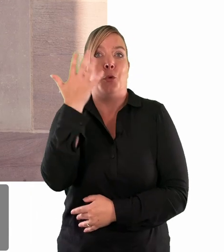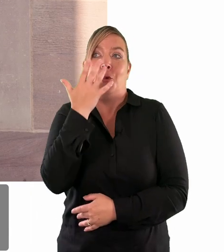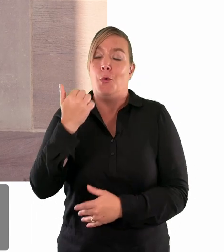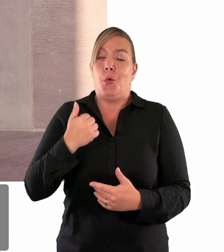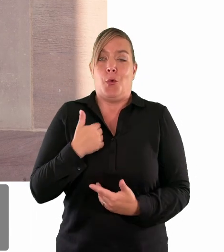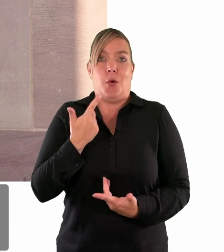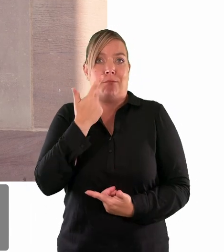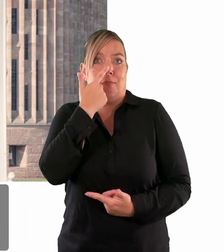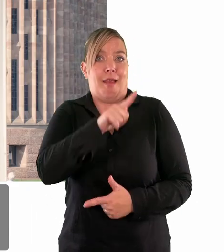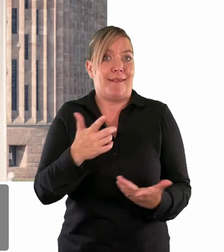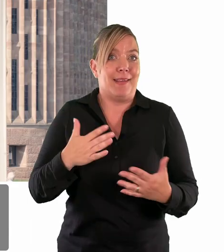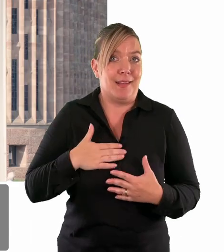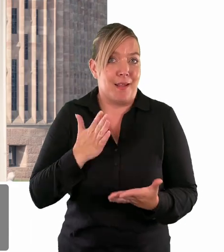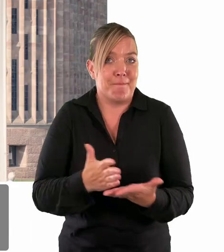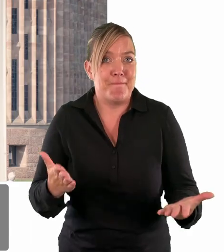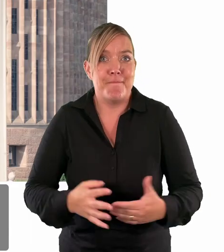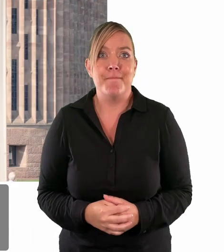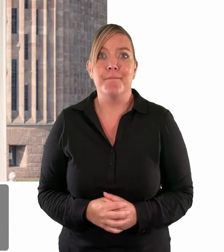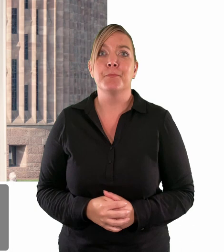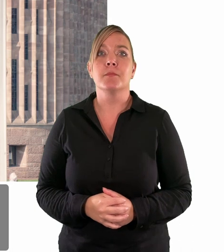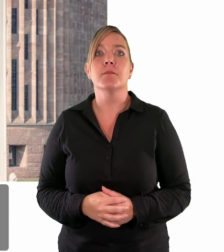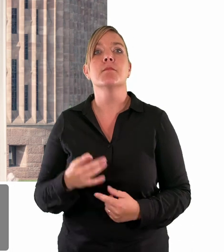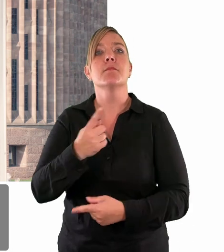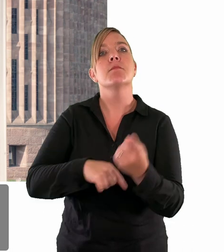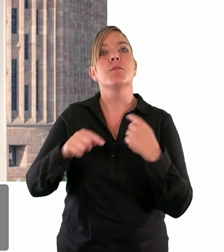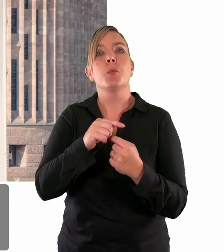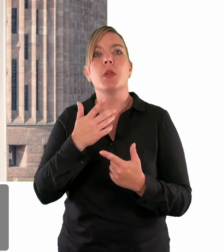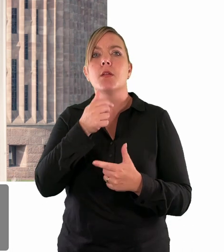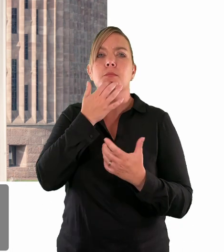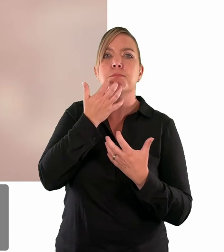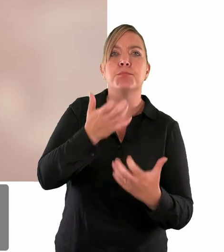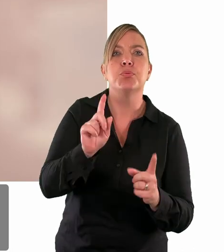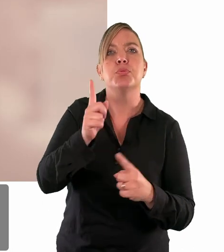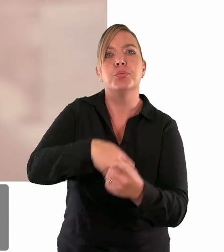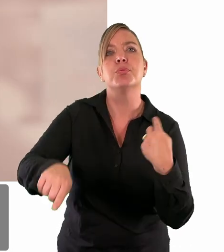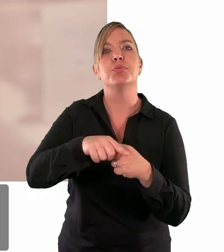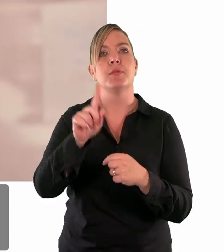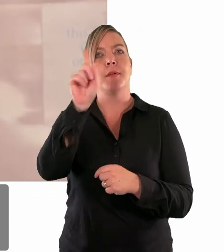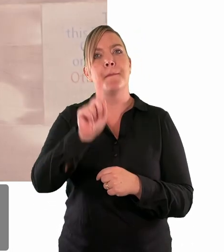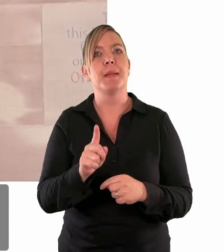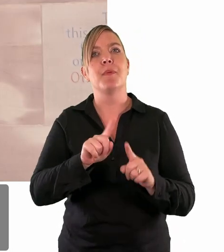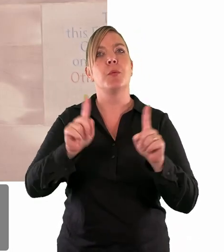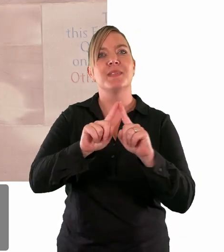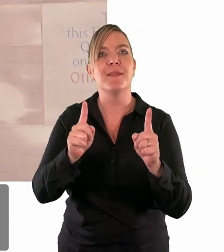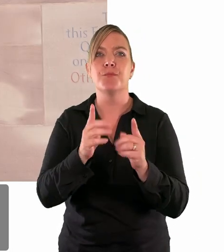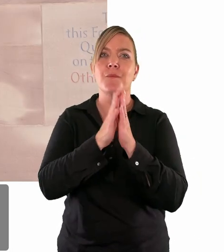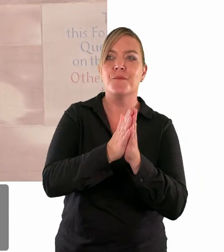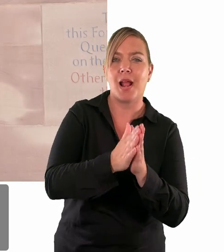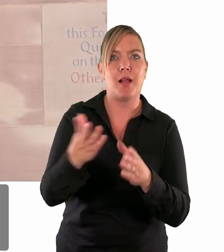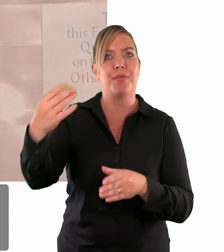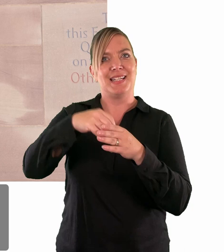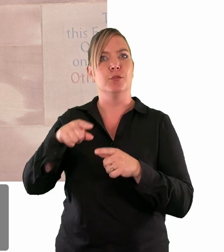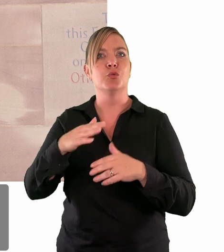buildings is a huge privilege and one of the things actually of course that we love doing is bringing people of different faith traditions into the building so